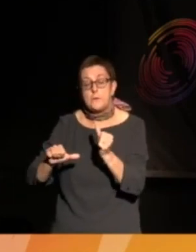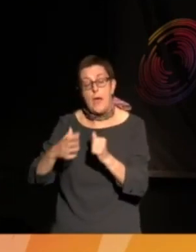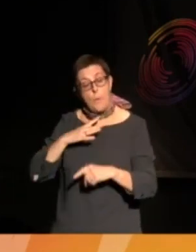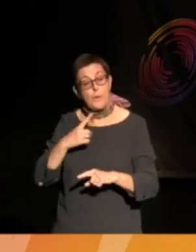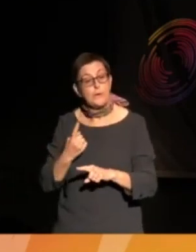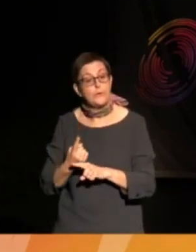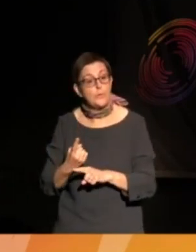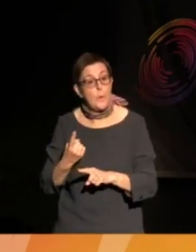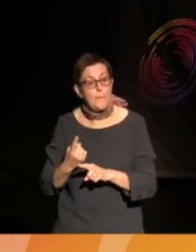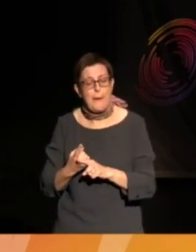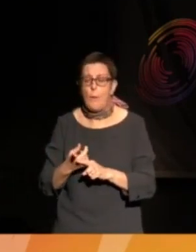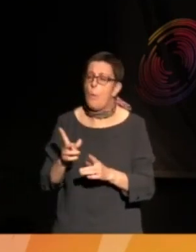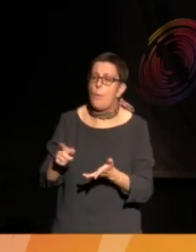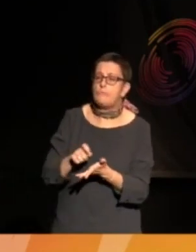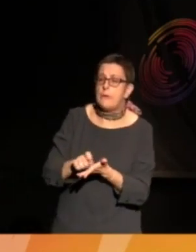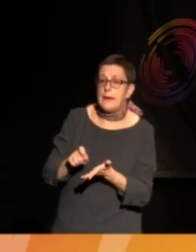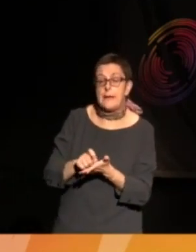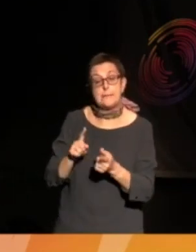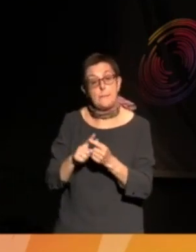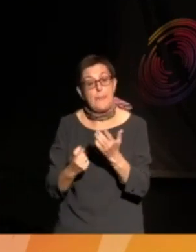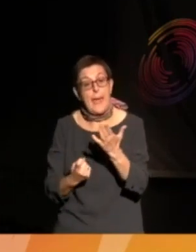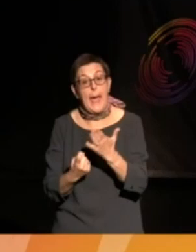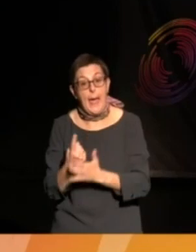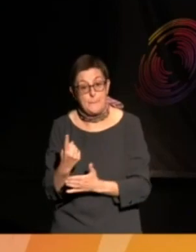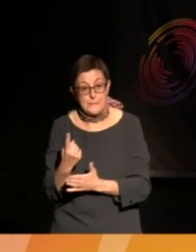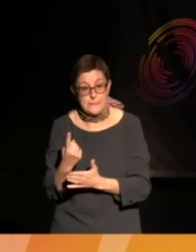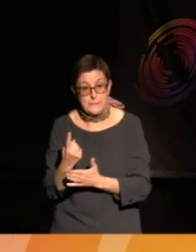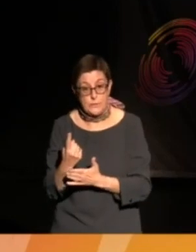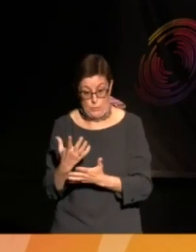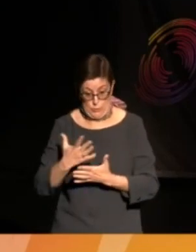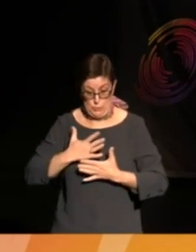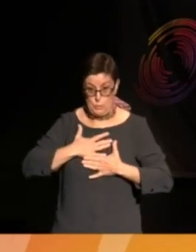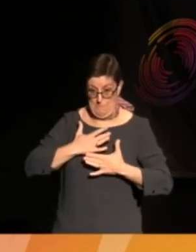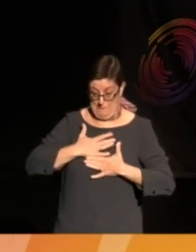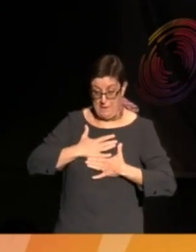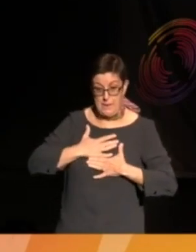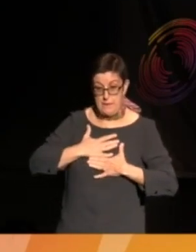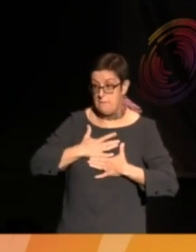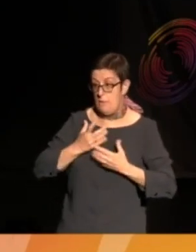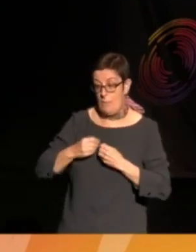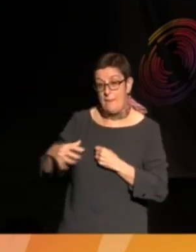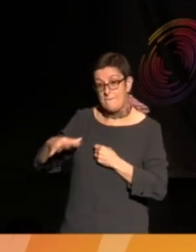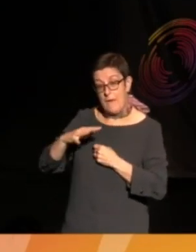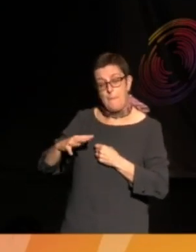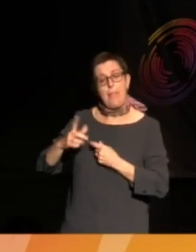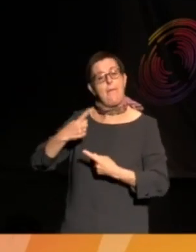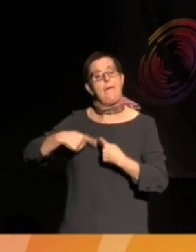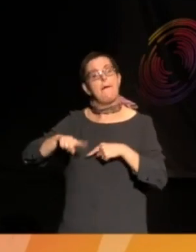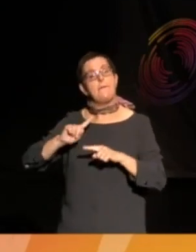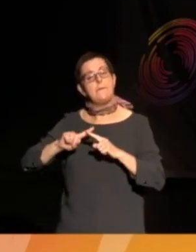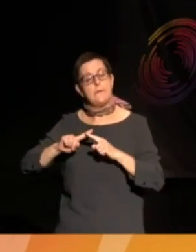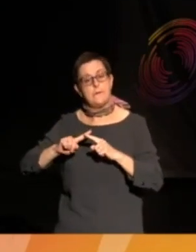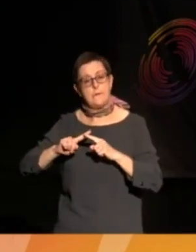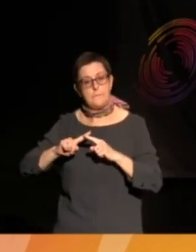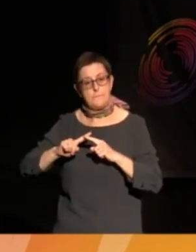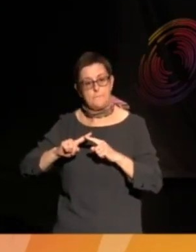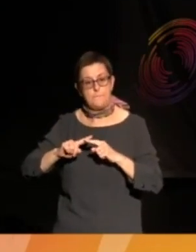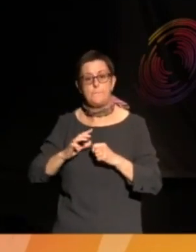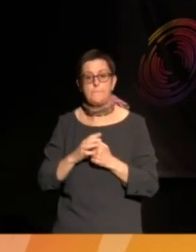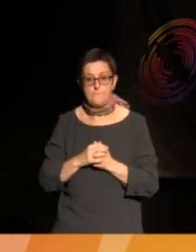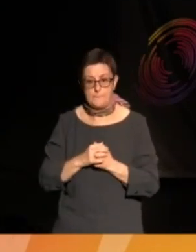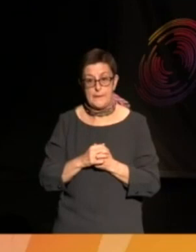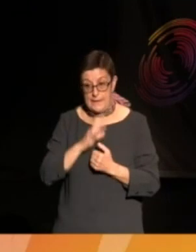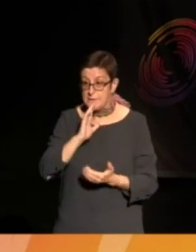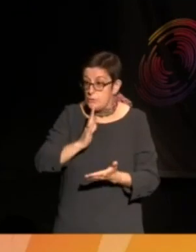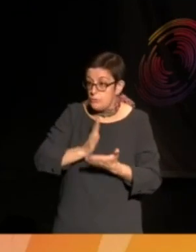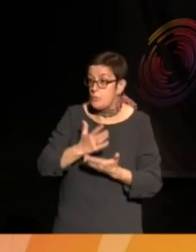about or write about something that happened to me and my family at the end of last year. So this is an entirely